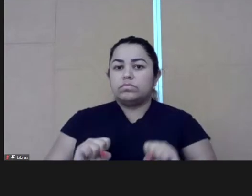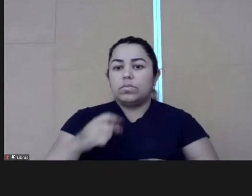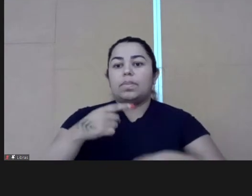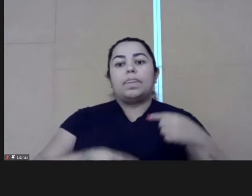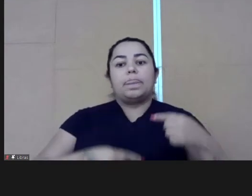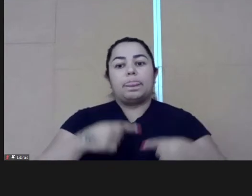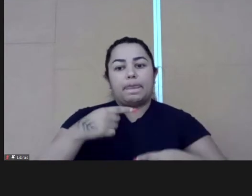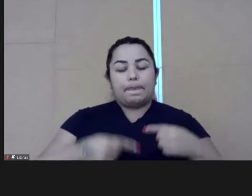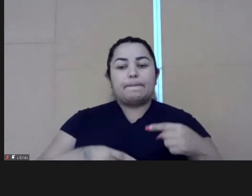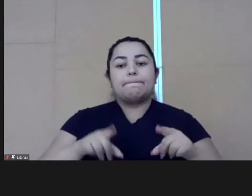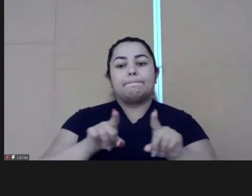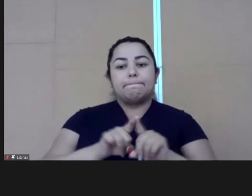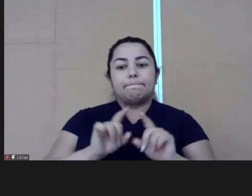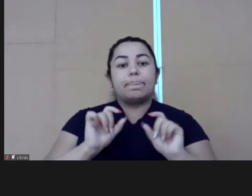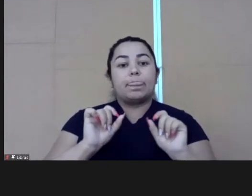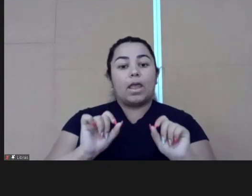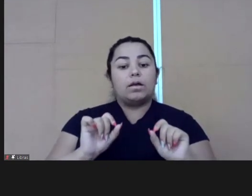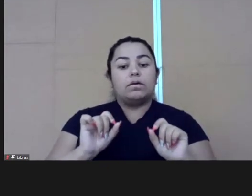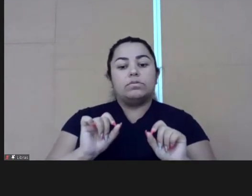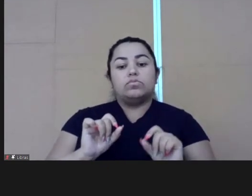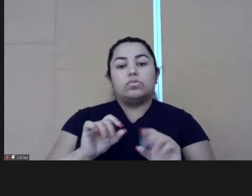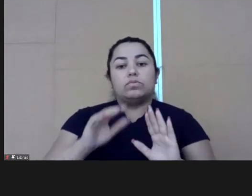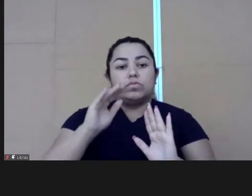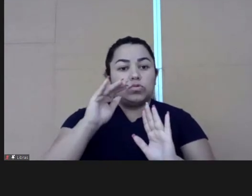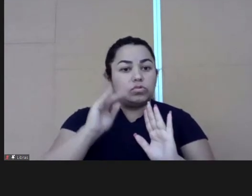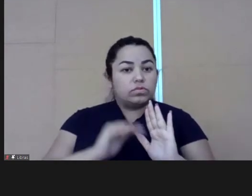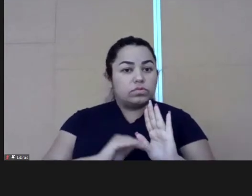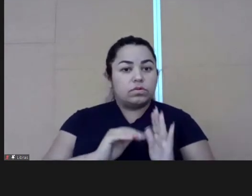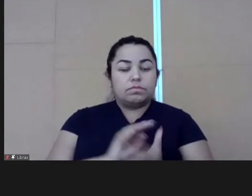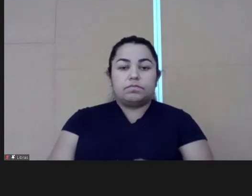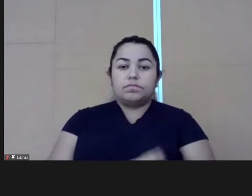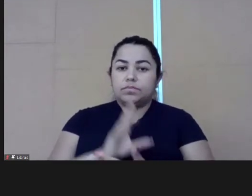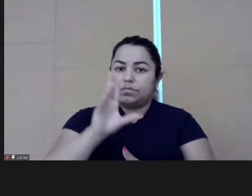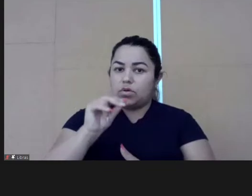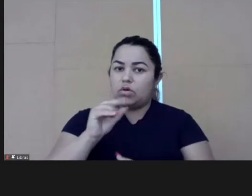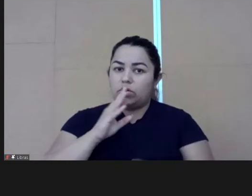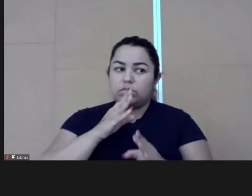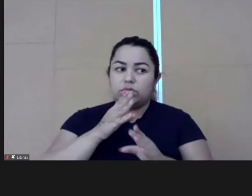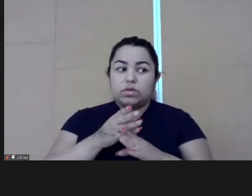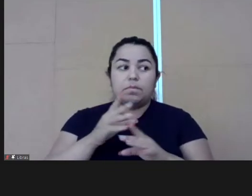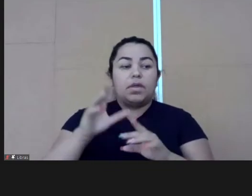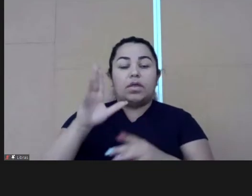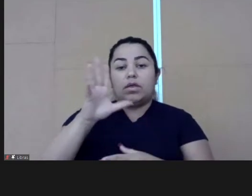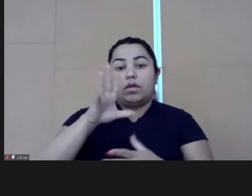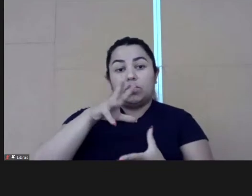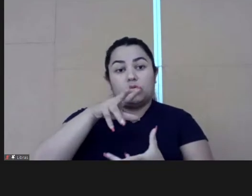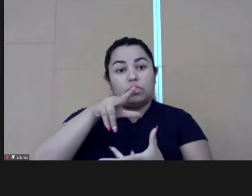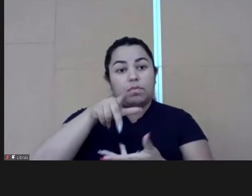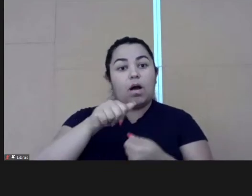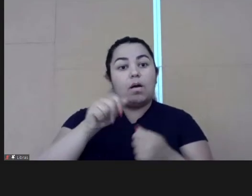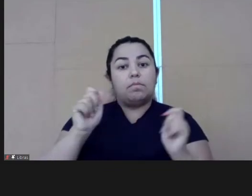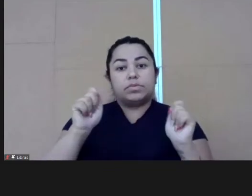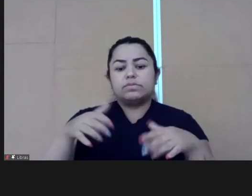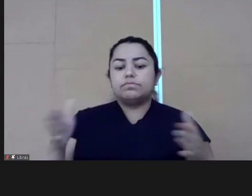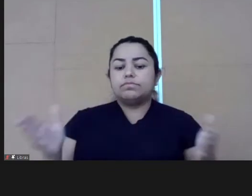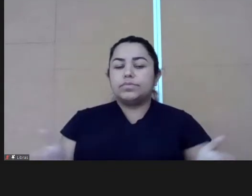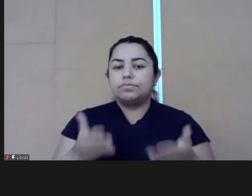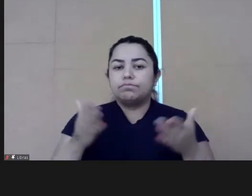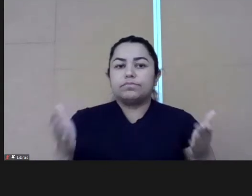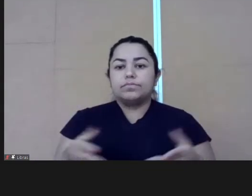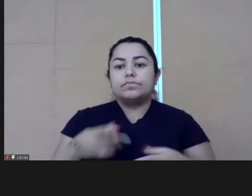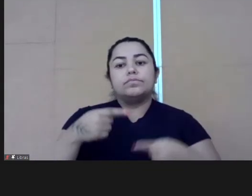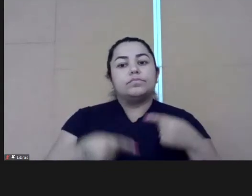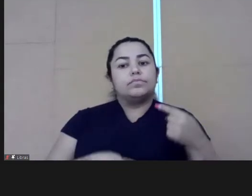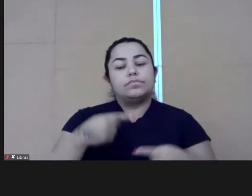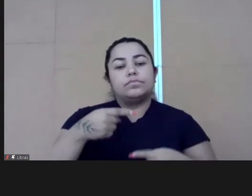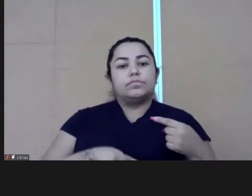with a public politics system very similar to ours in better position. So we